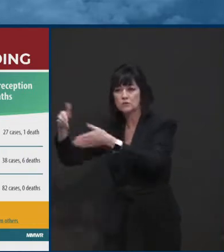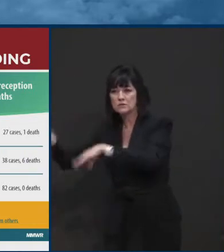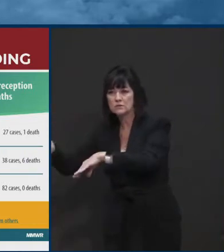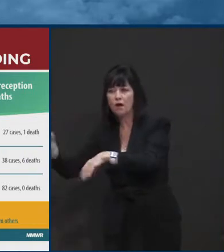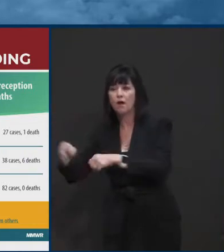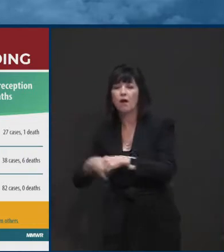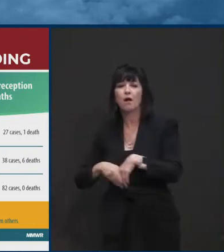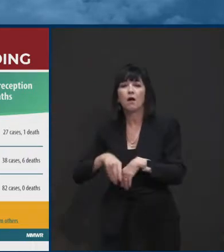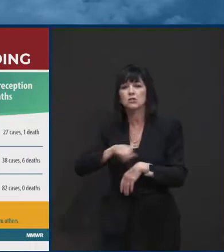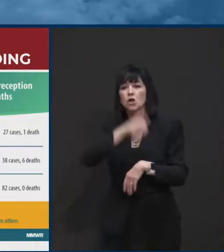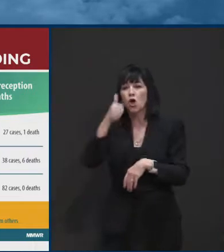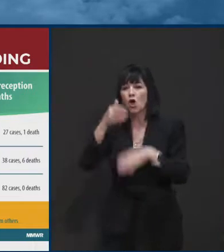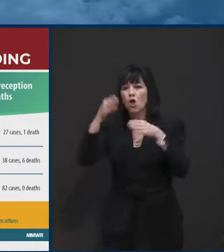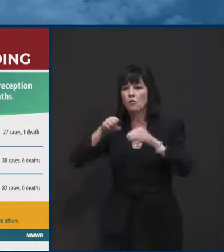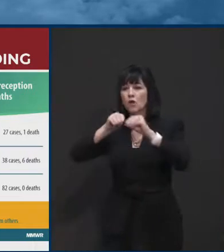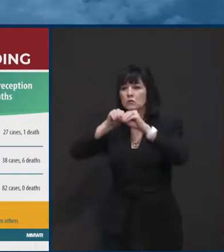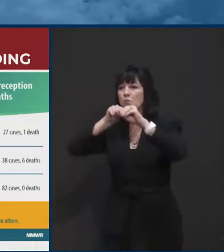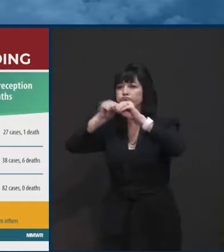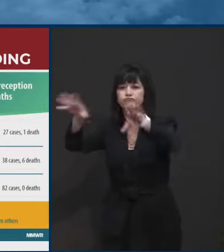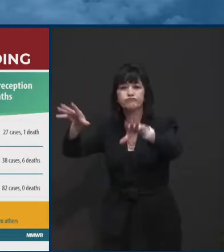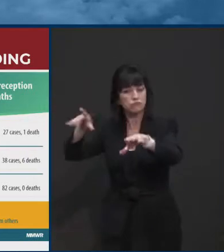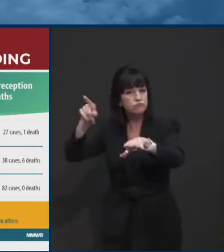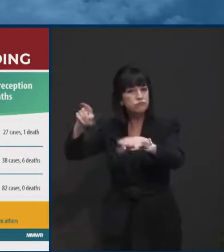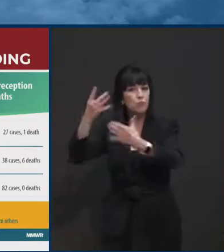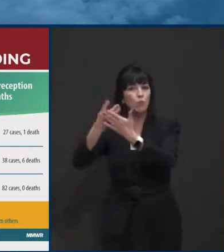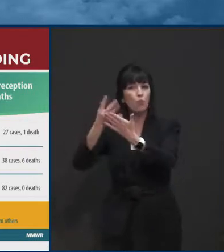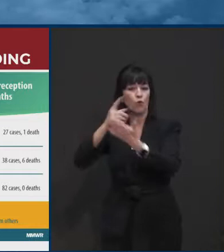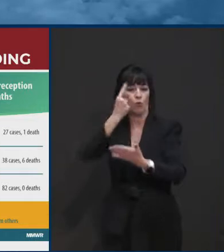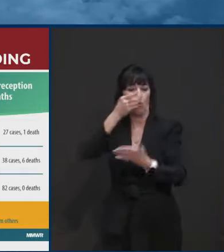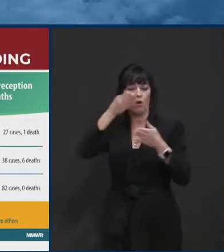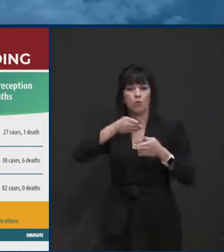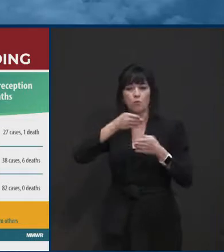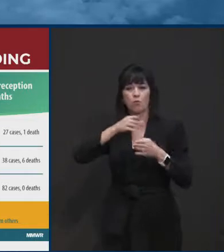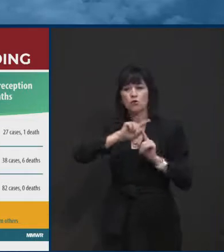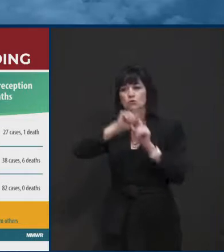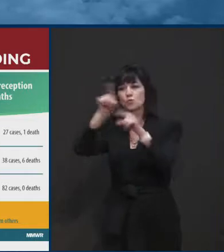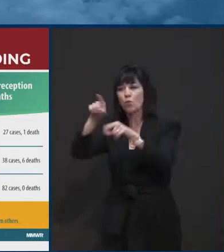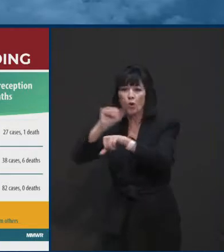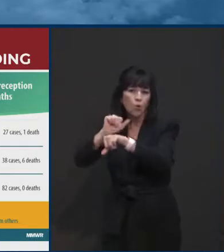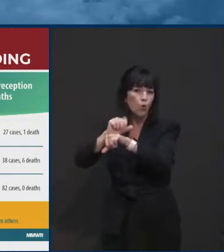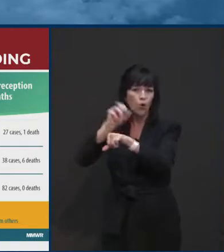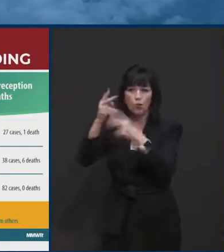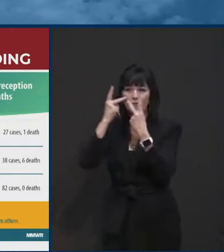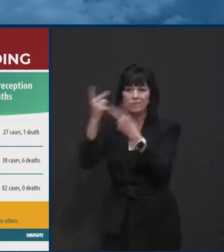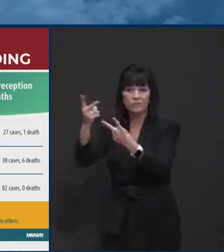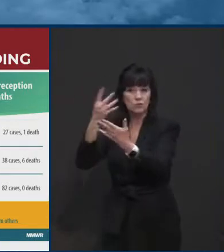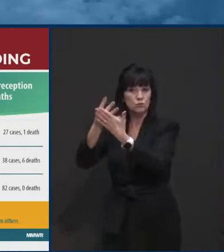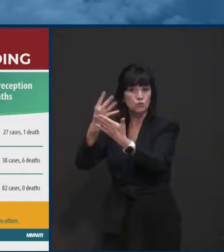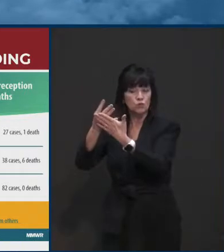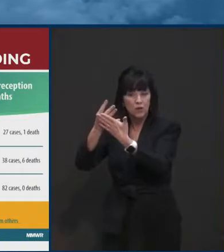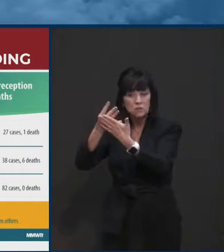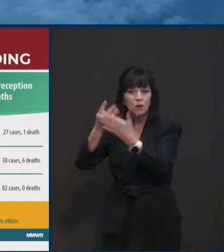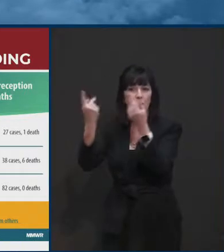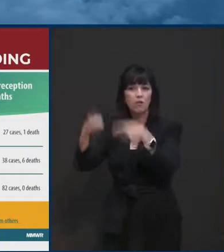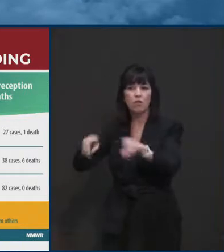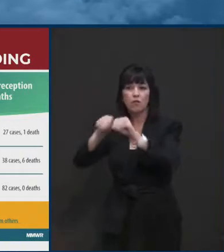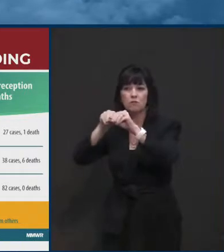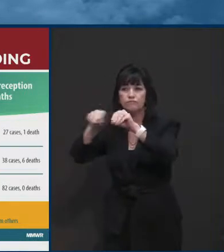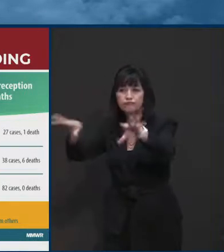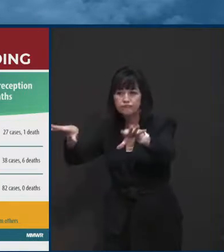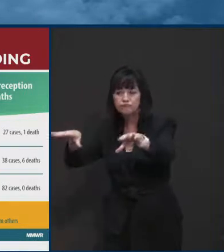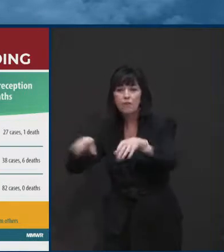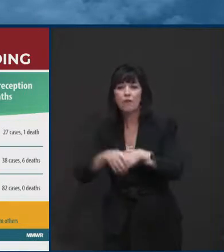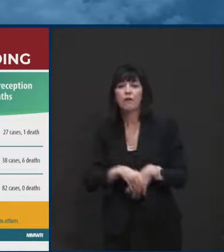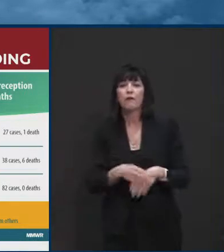led to 82 cases. And, um, we've seen a lot of examples similar in, in Delaware. So,